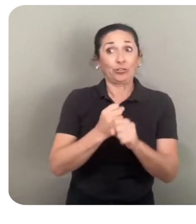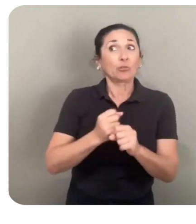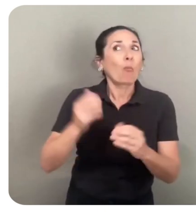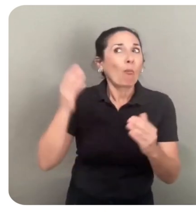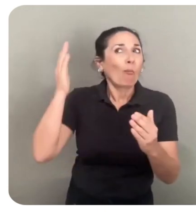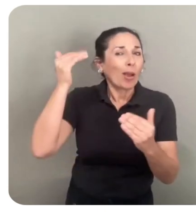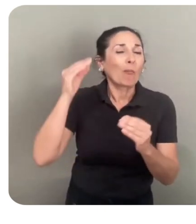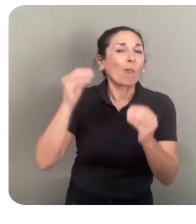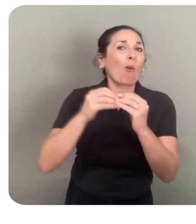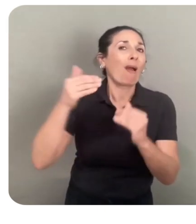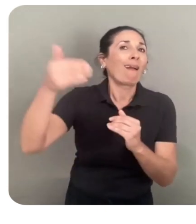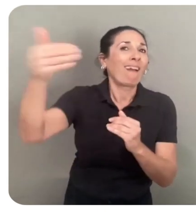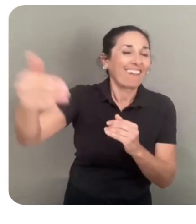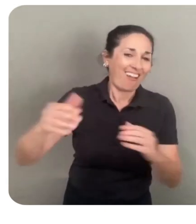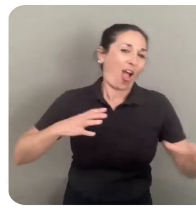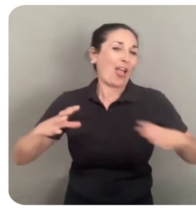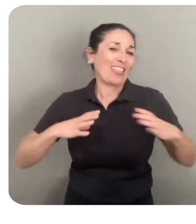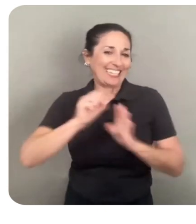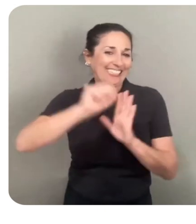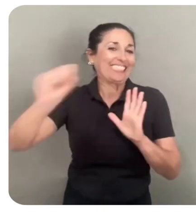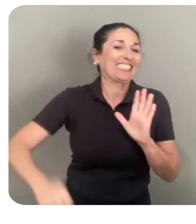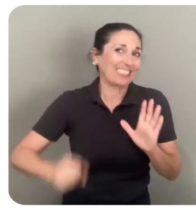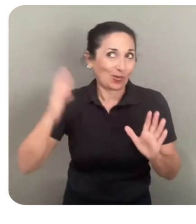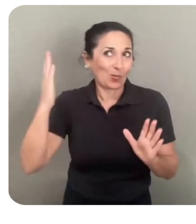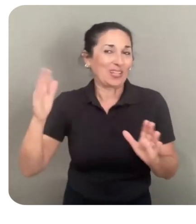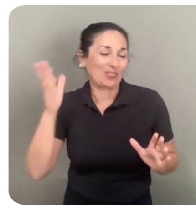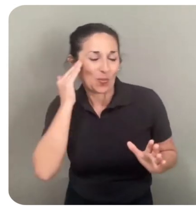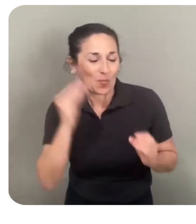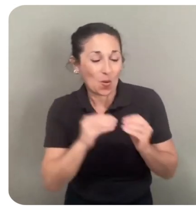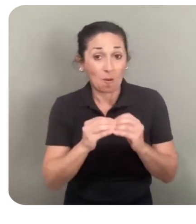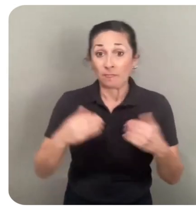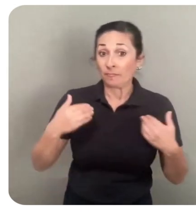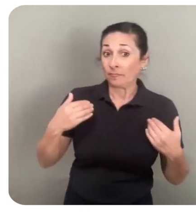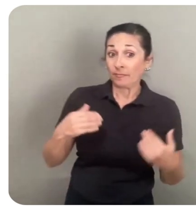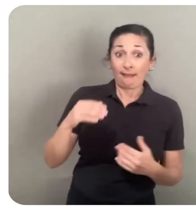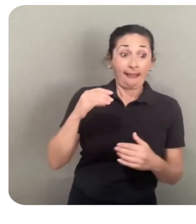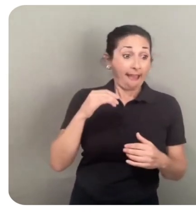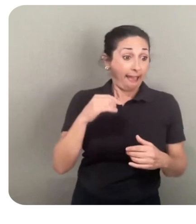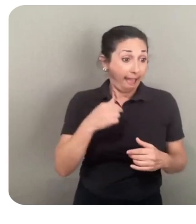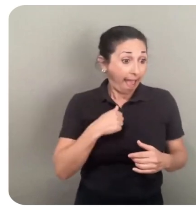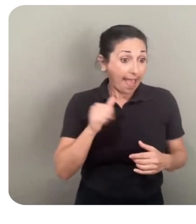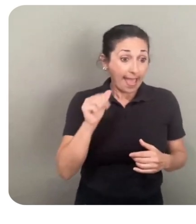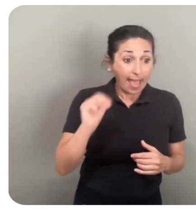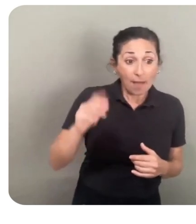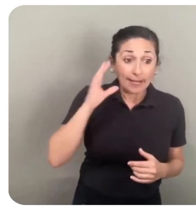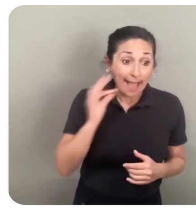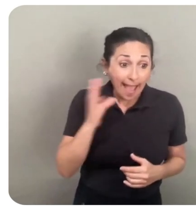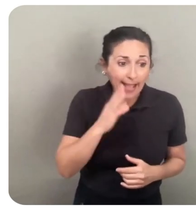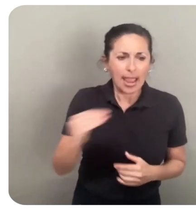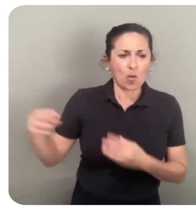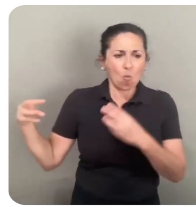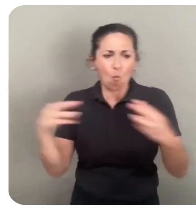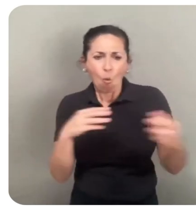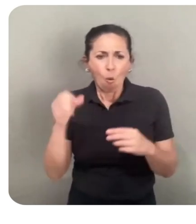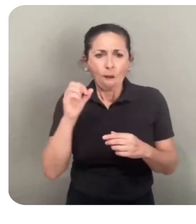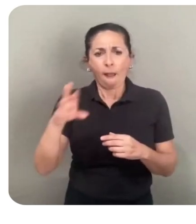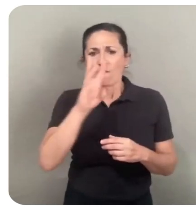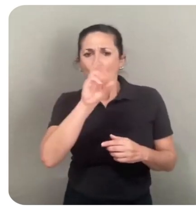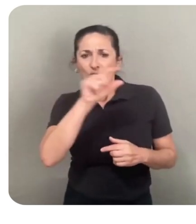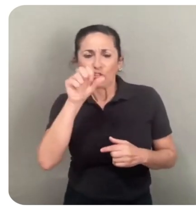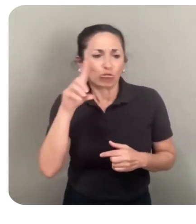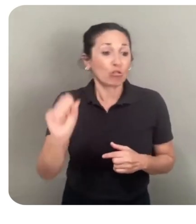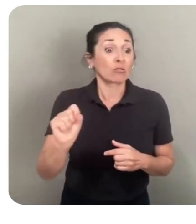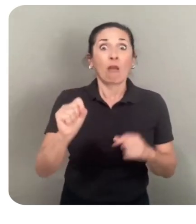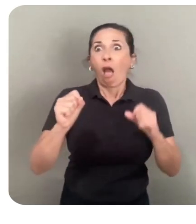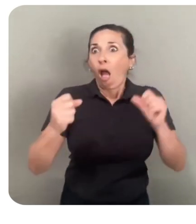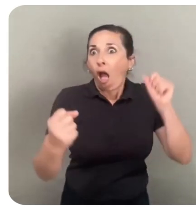to come as we move into the holiday season. I Am Cat and War of Wizards showed us how viral marketing can resonate with audiences